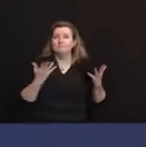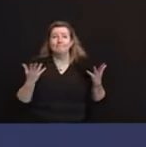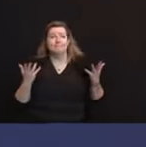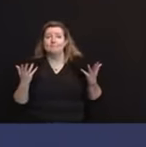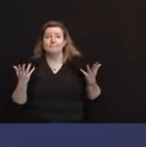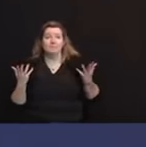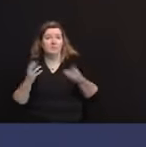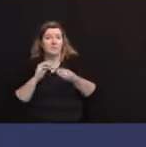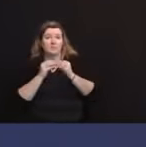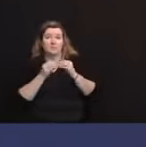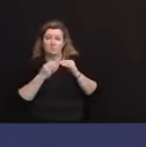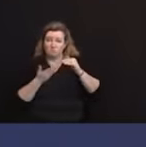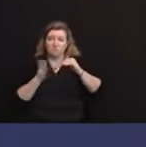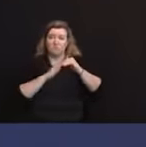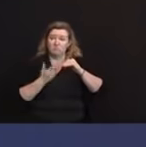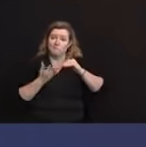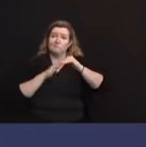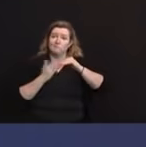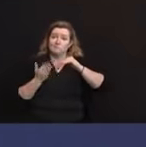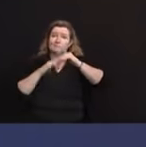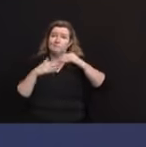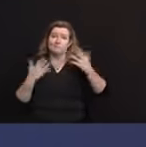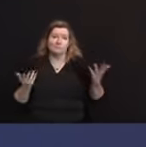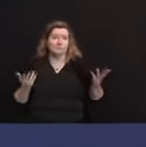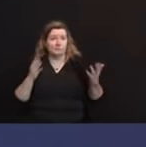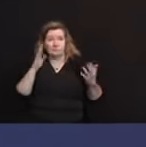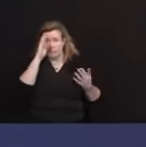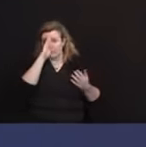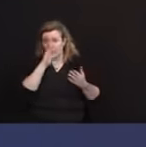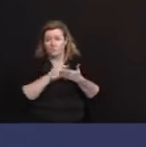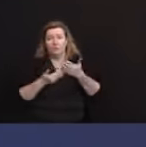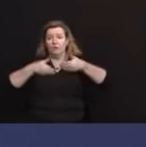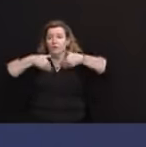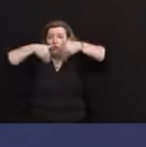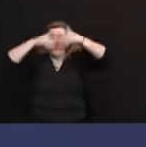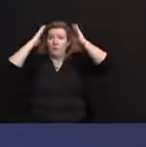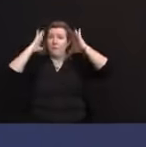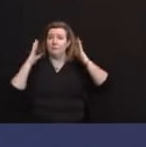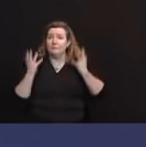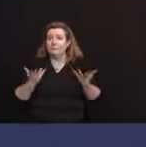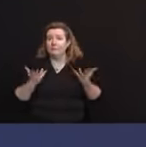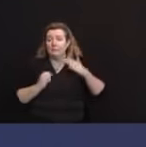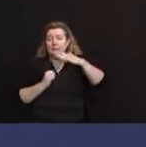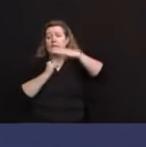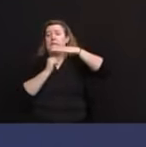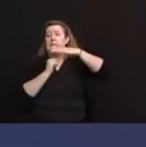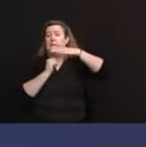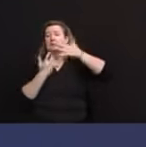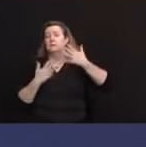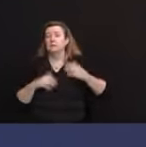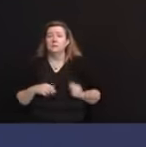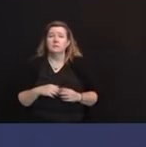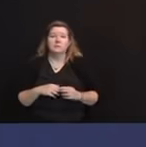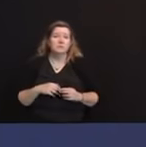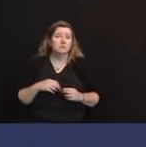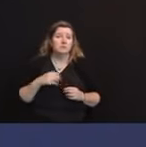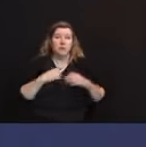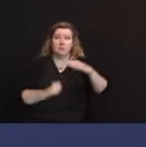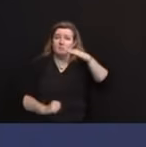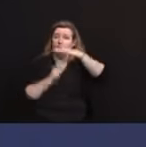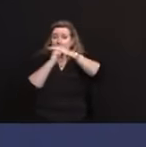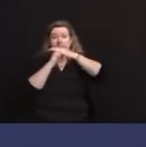and that is our hospital systems to get overrun. Again, 8270 was the peak in the spring,